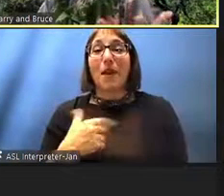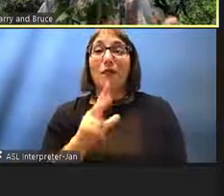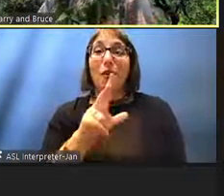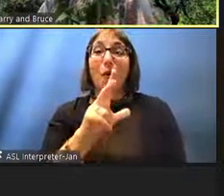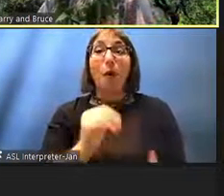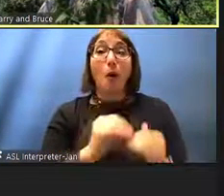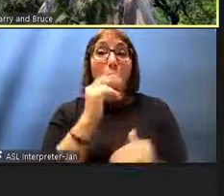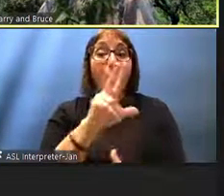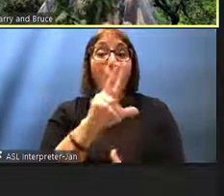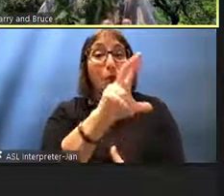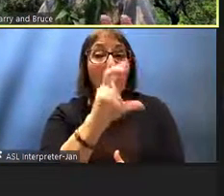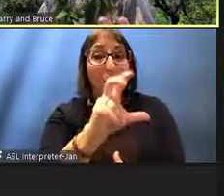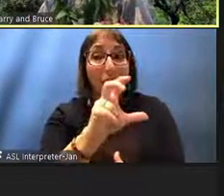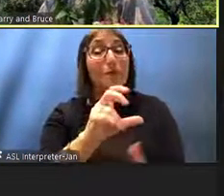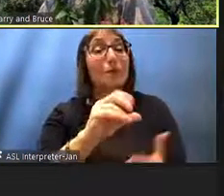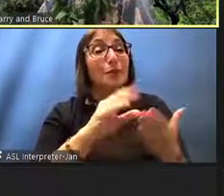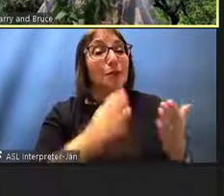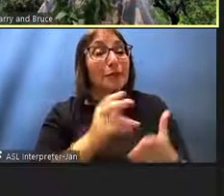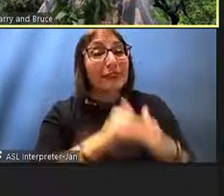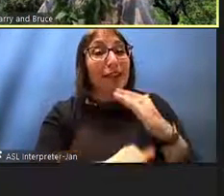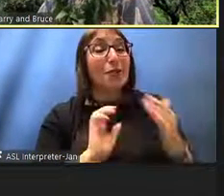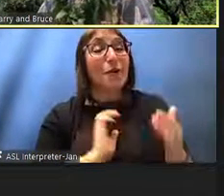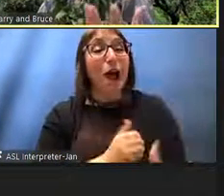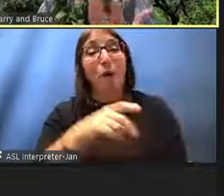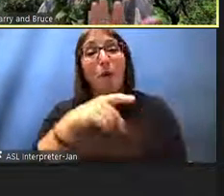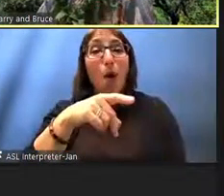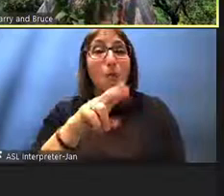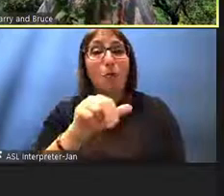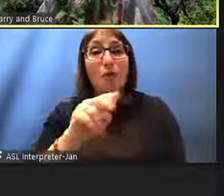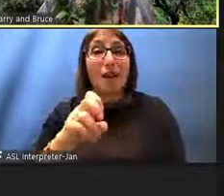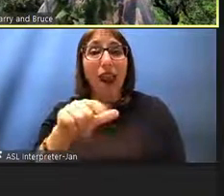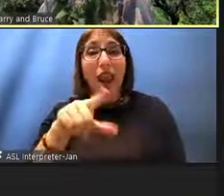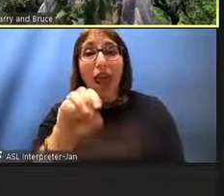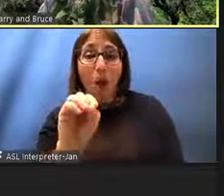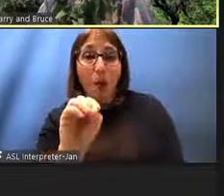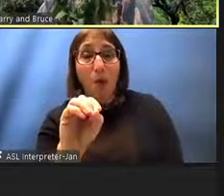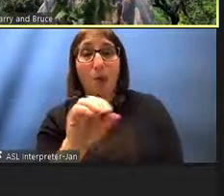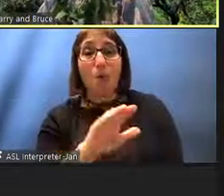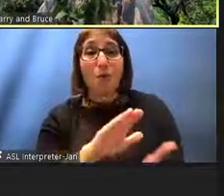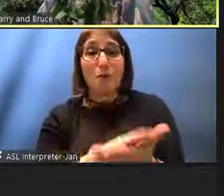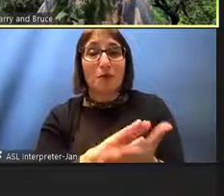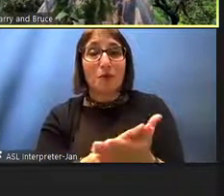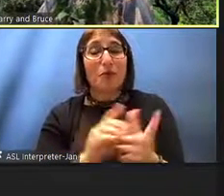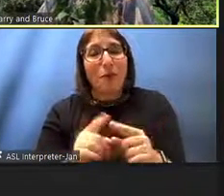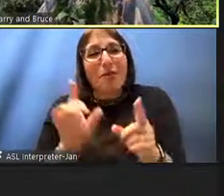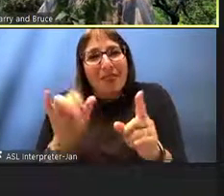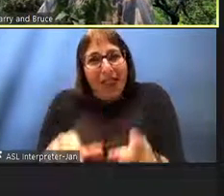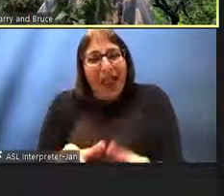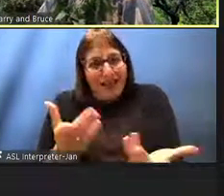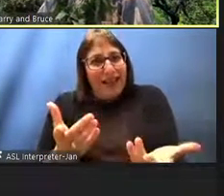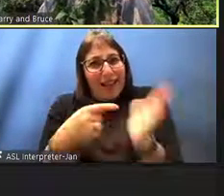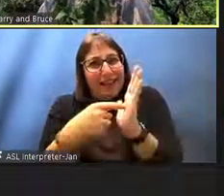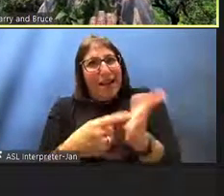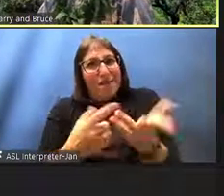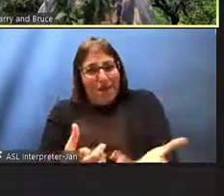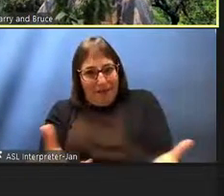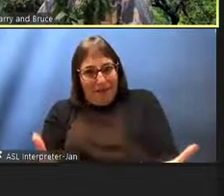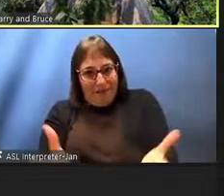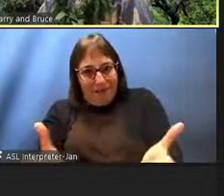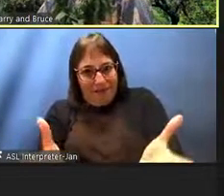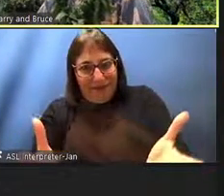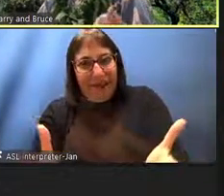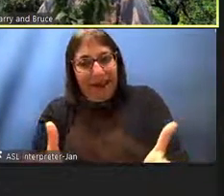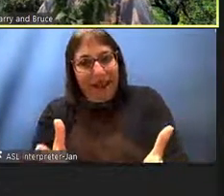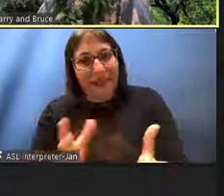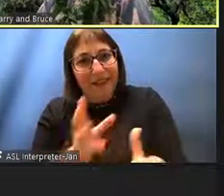Punanaleo schools. So that is the regenerating, of course, of new speakers, some of them